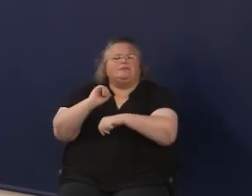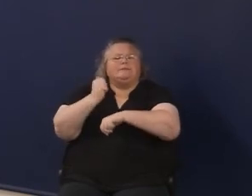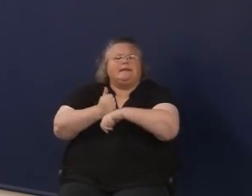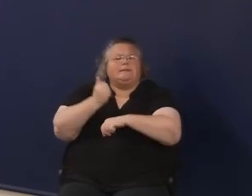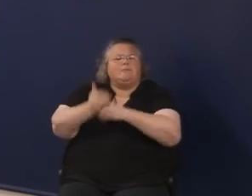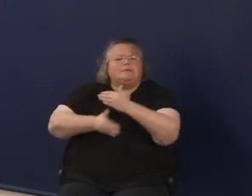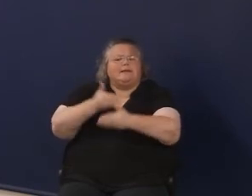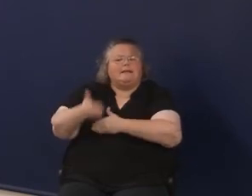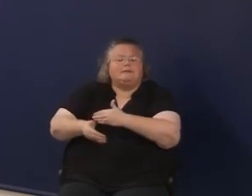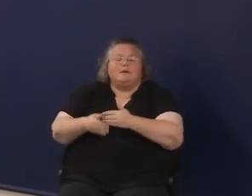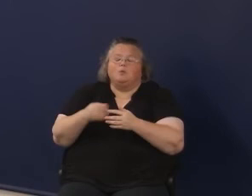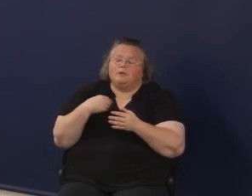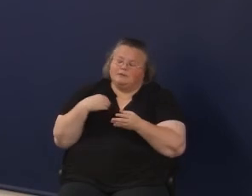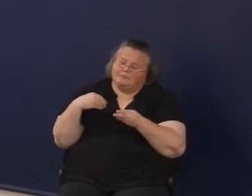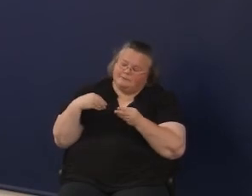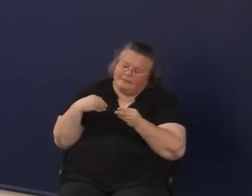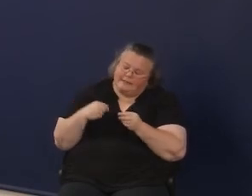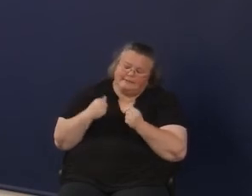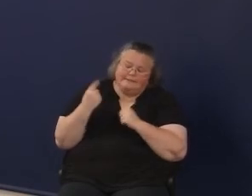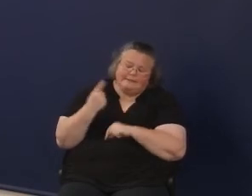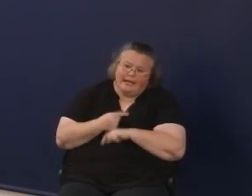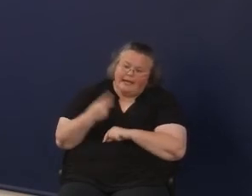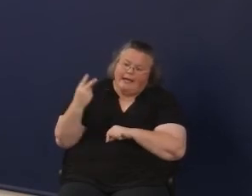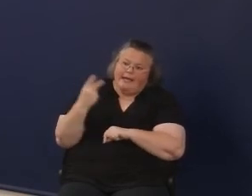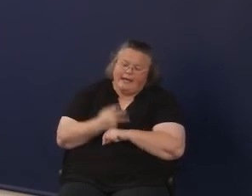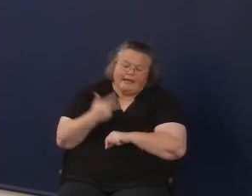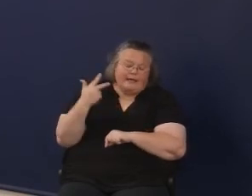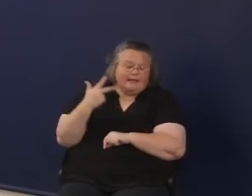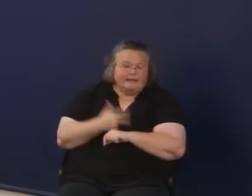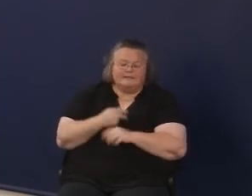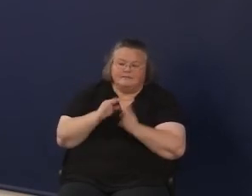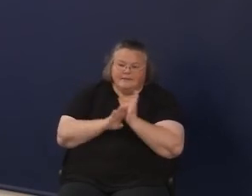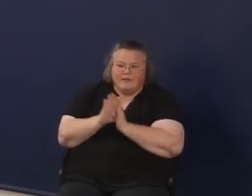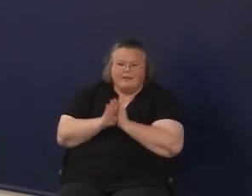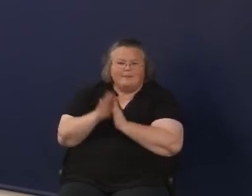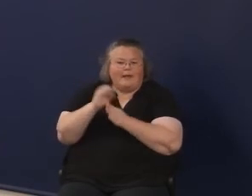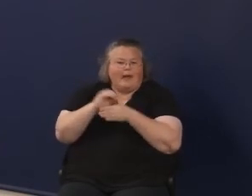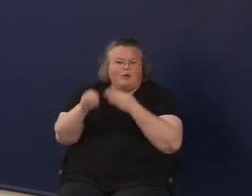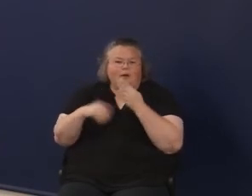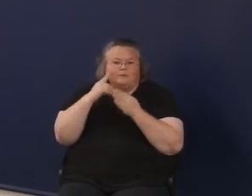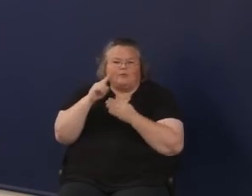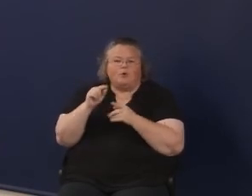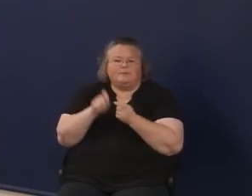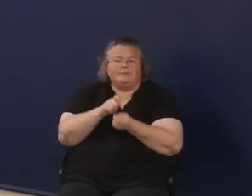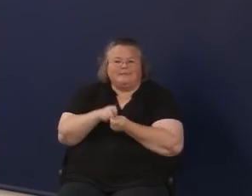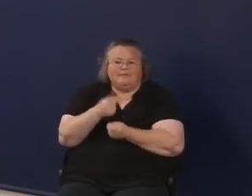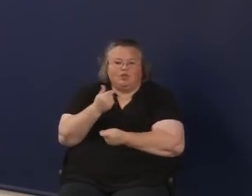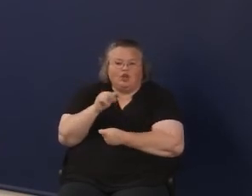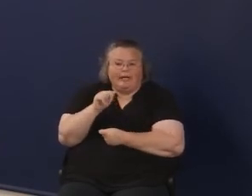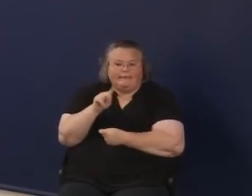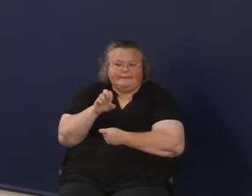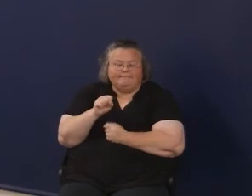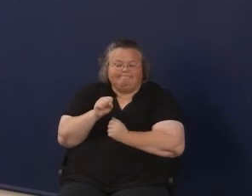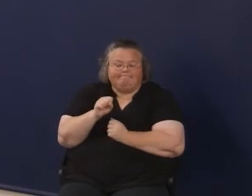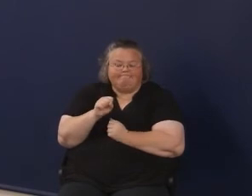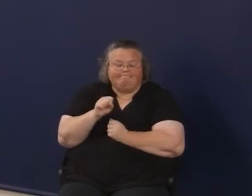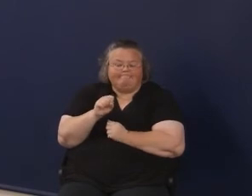So we spent days developing these outcomes at the grade levels. And then, of course, COVID hit.